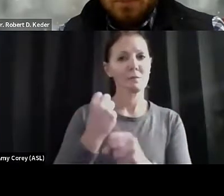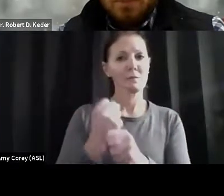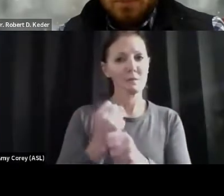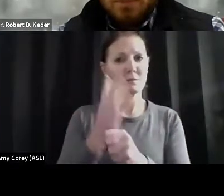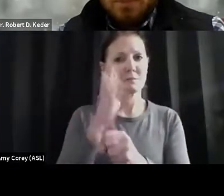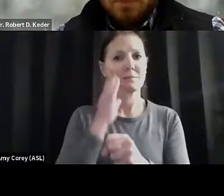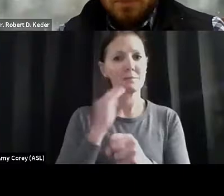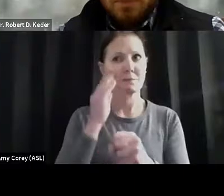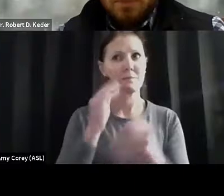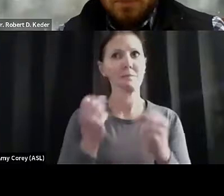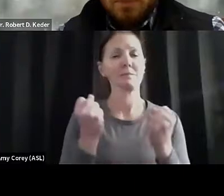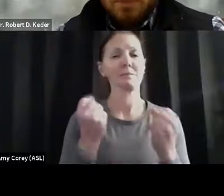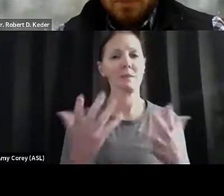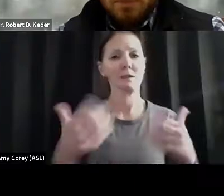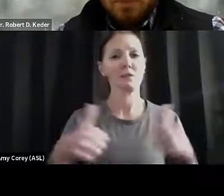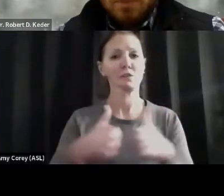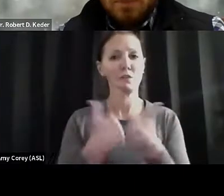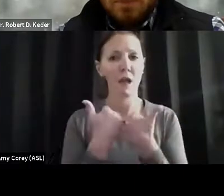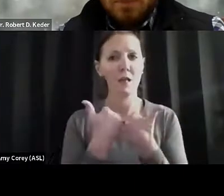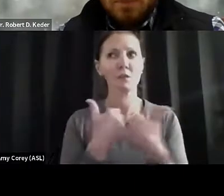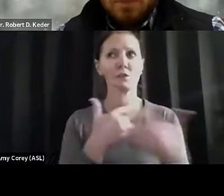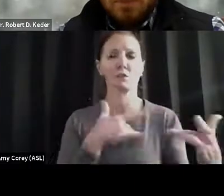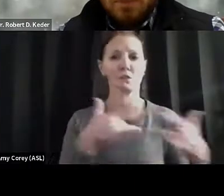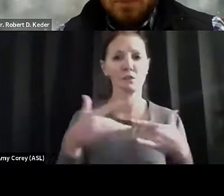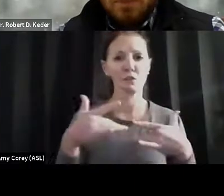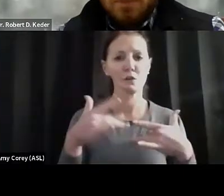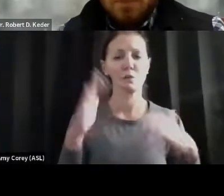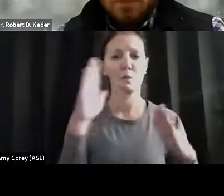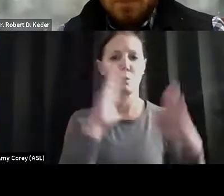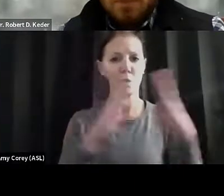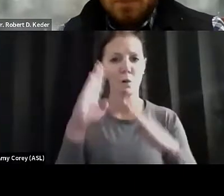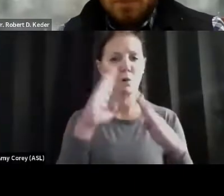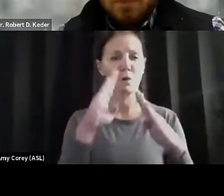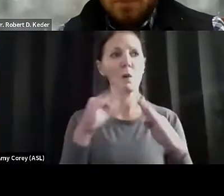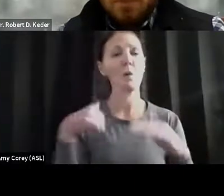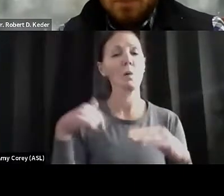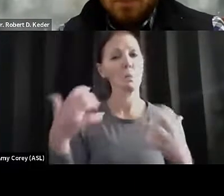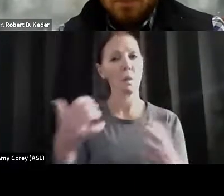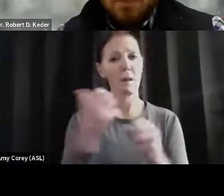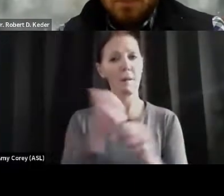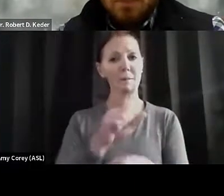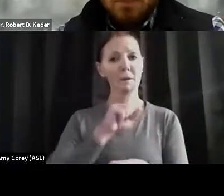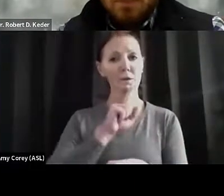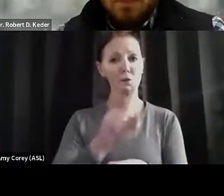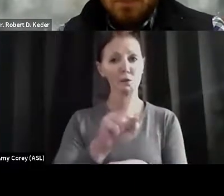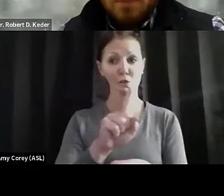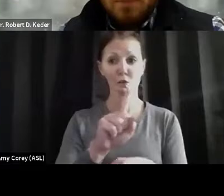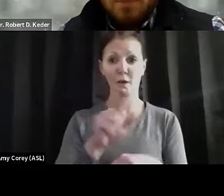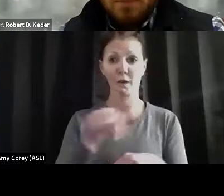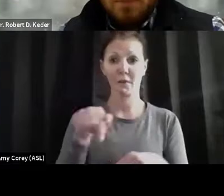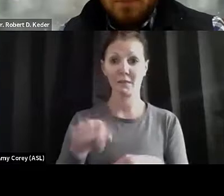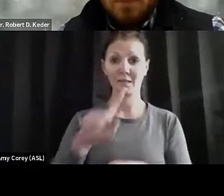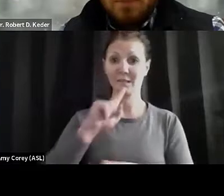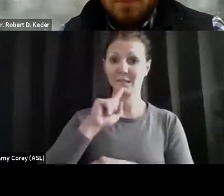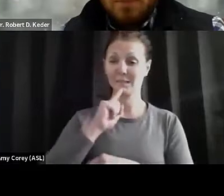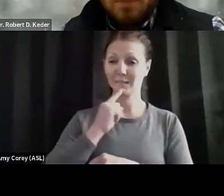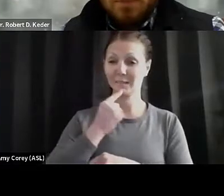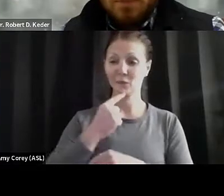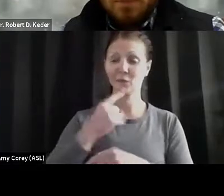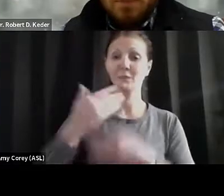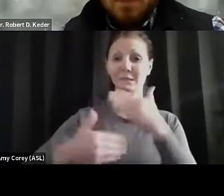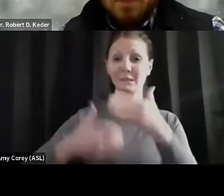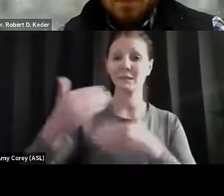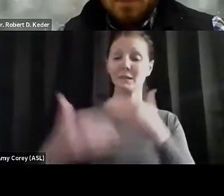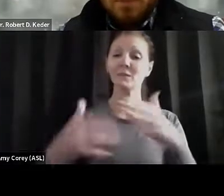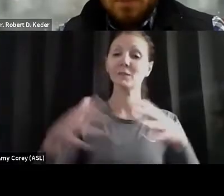challenges, concerns, that we want to ensure that as part of this series of sessions, we are bringing you